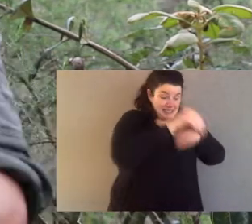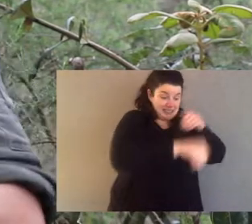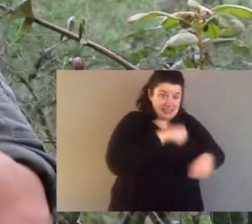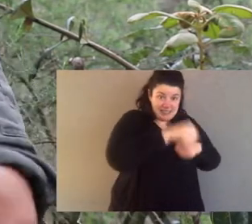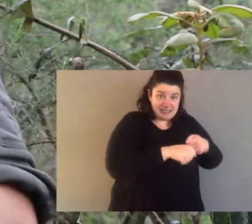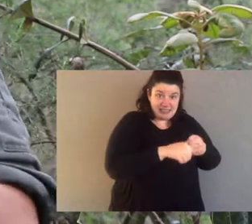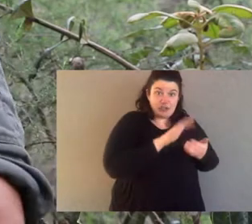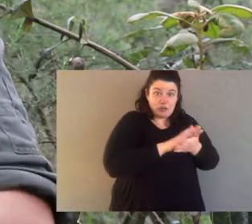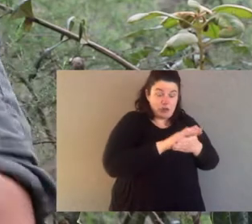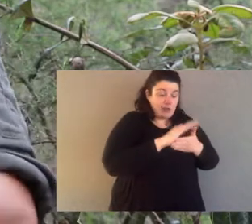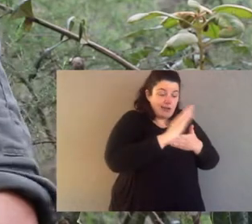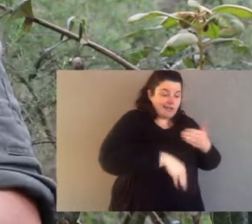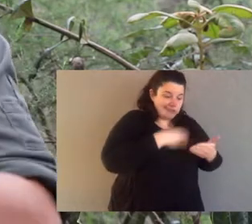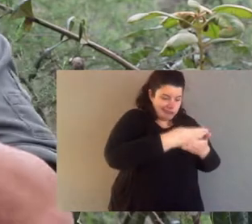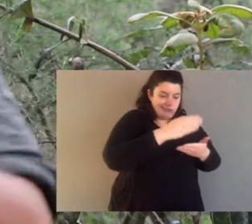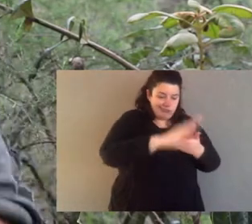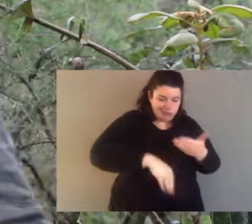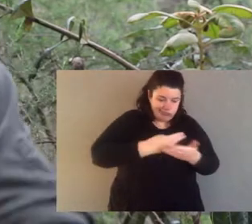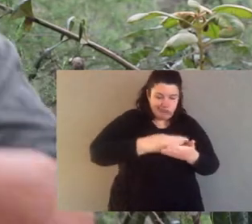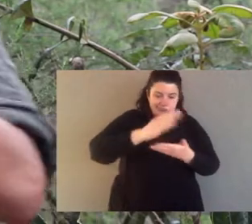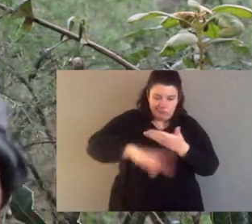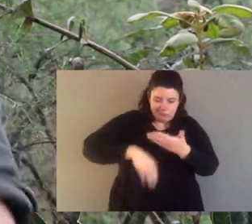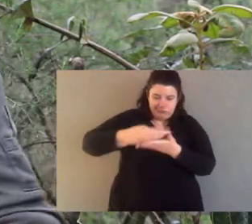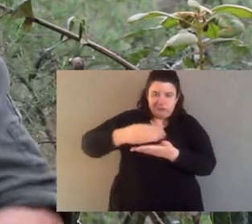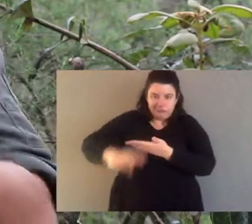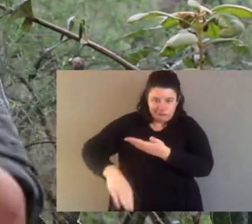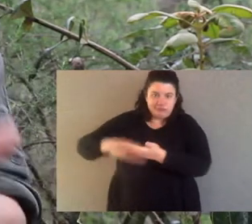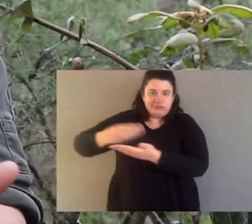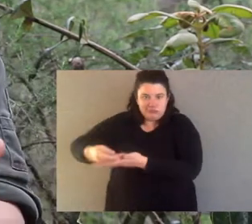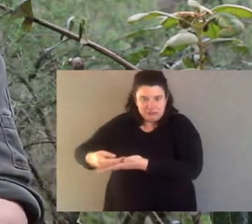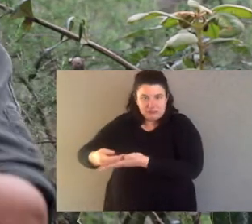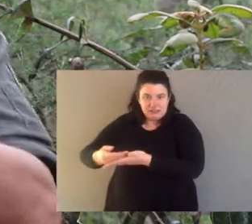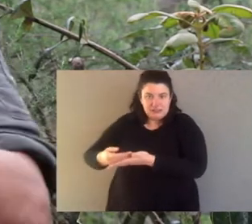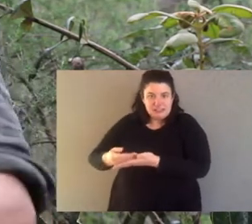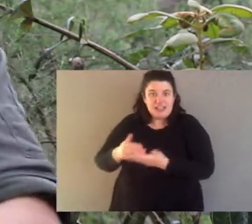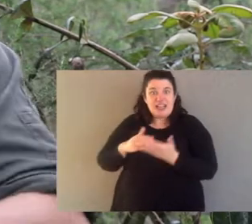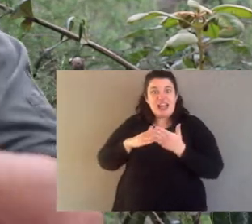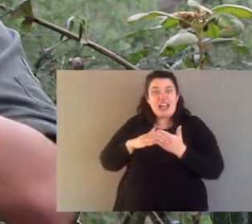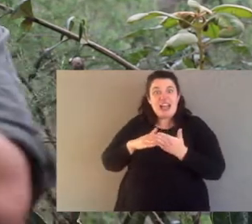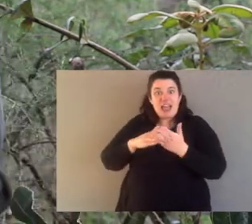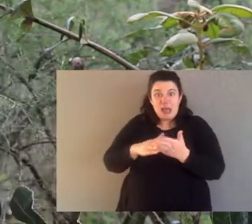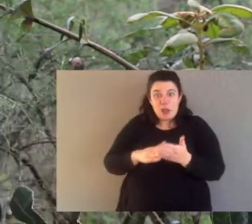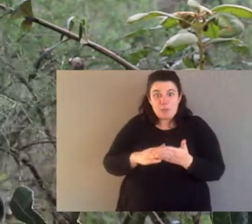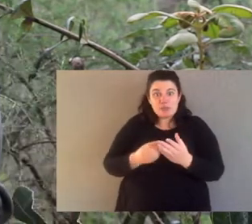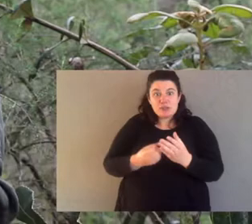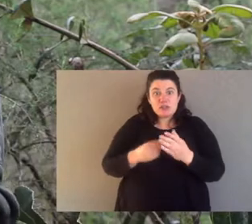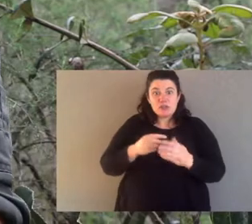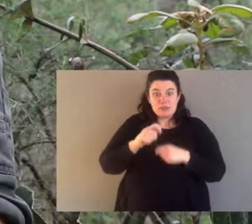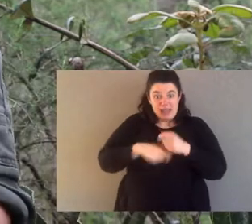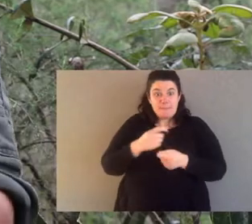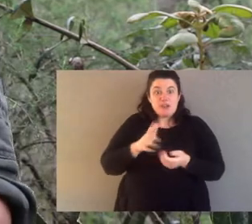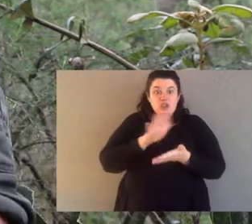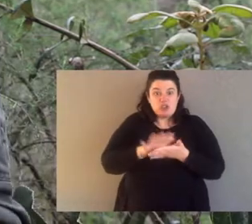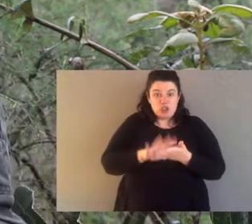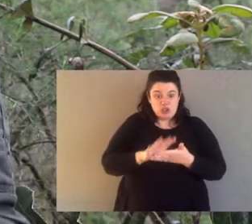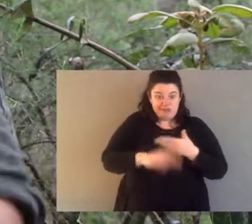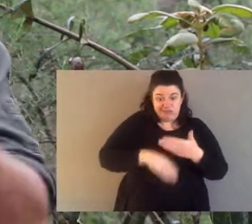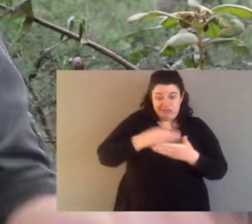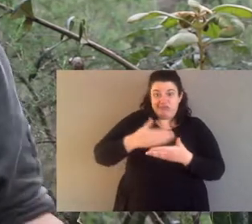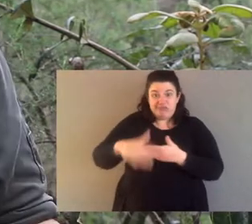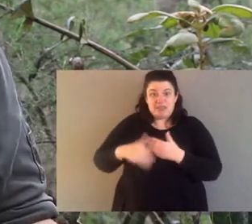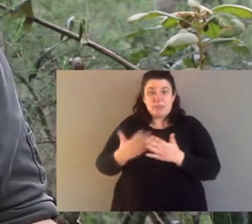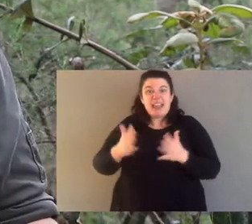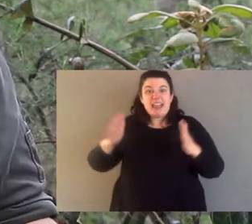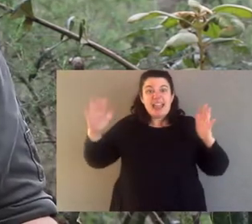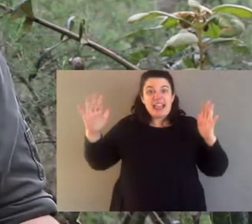every time they dig, they're turning over the forest leaf litter. When they turn the leaf litter over, it helps it turn faster